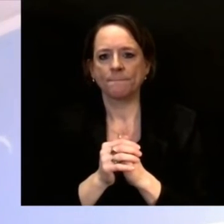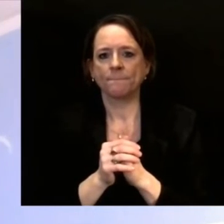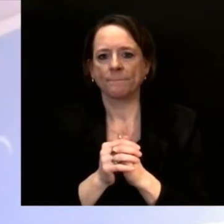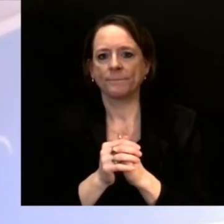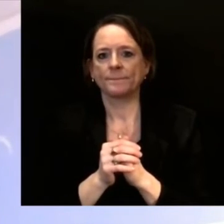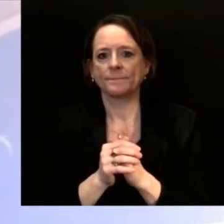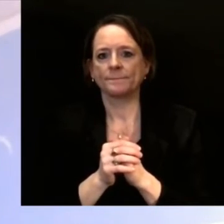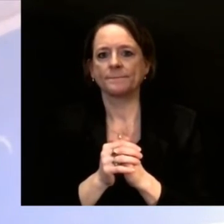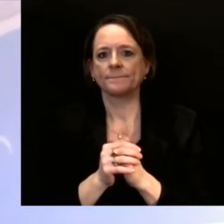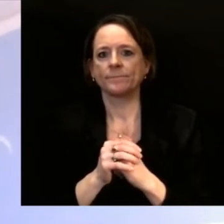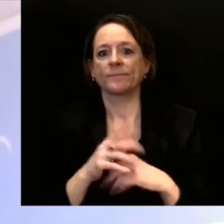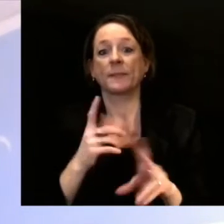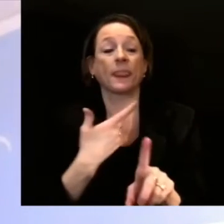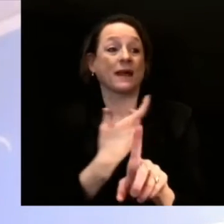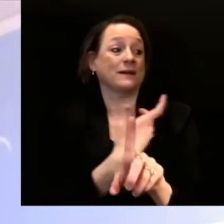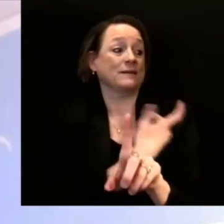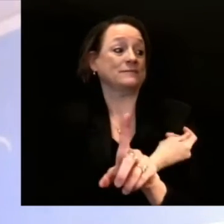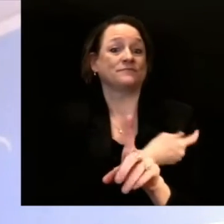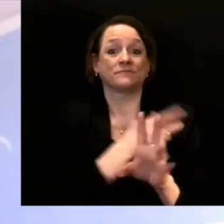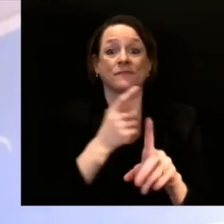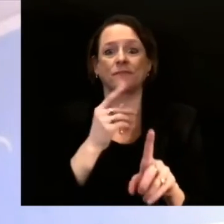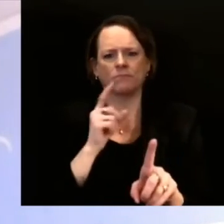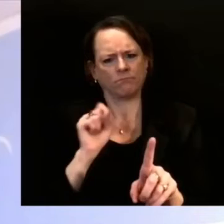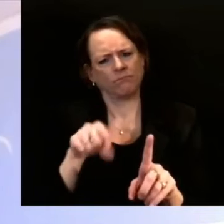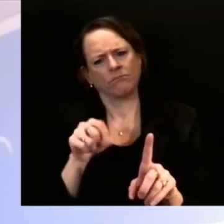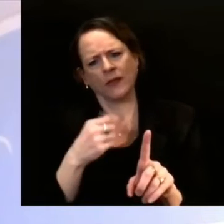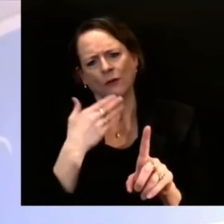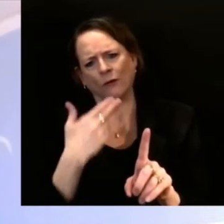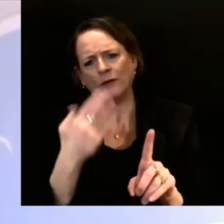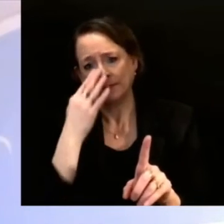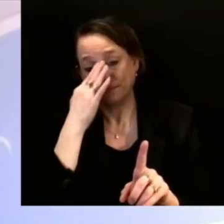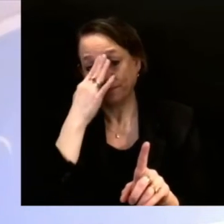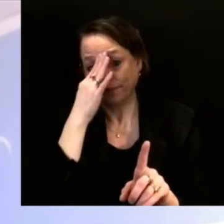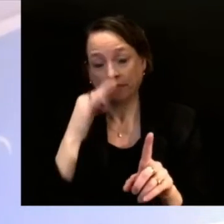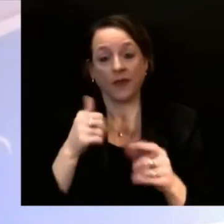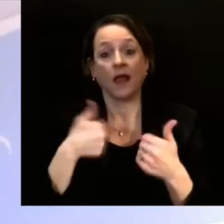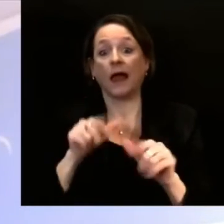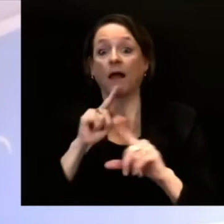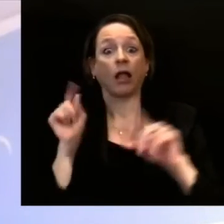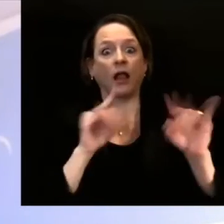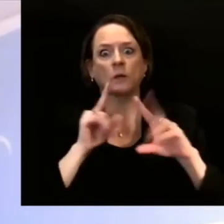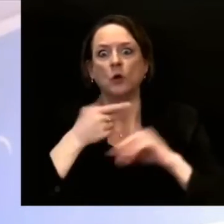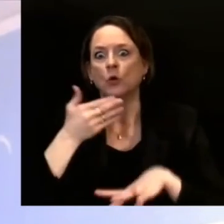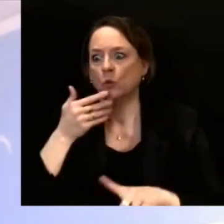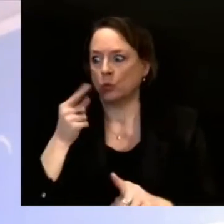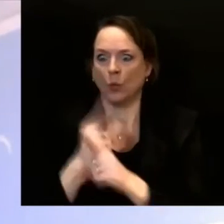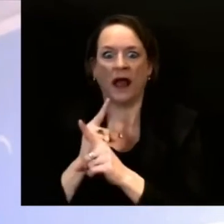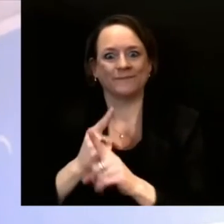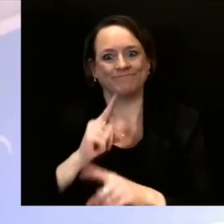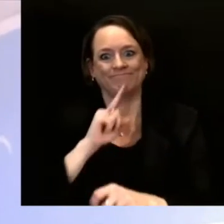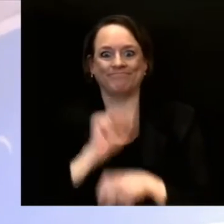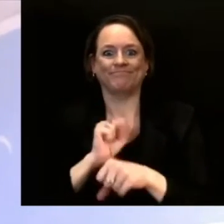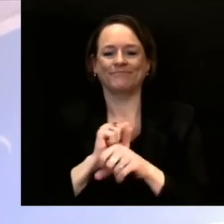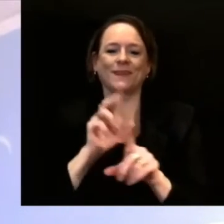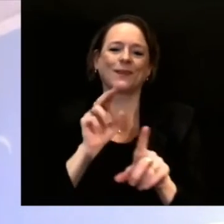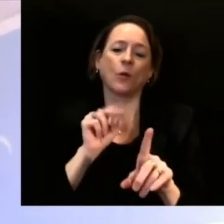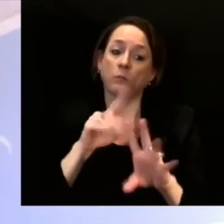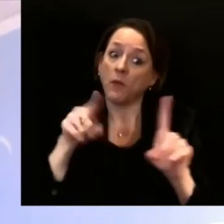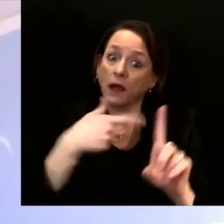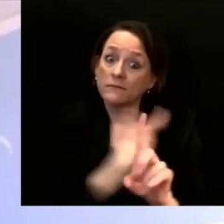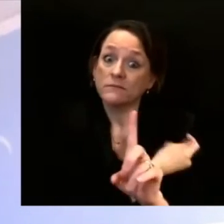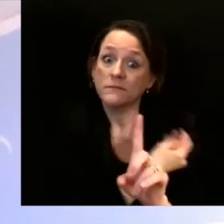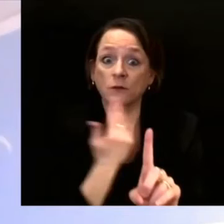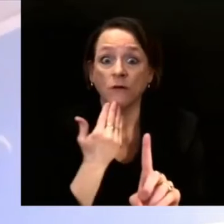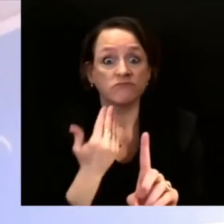still trying to learn and figure out is if someone who has been fully vaccinated, if they can actually acquire the virus